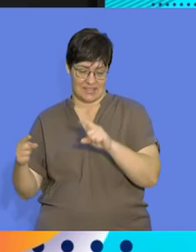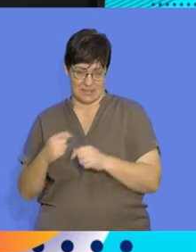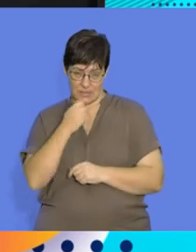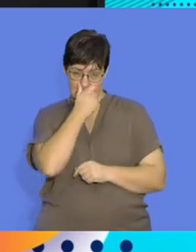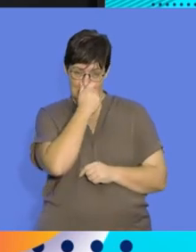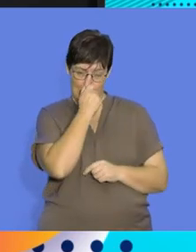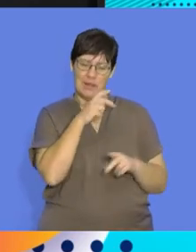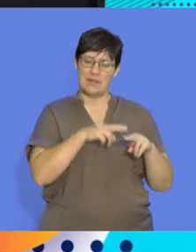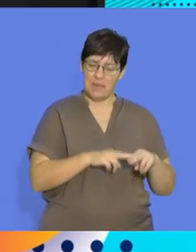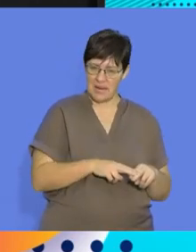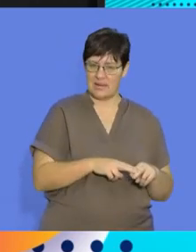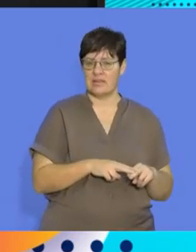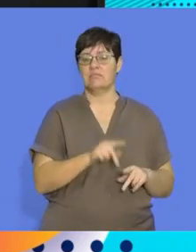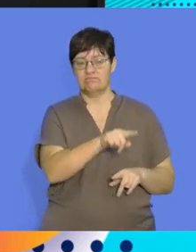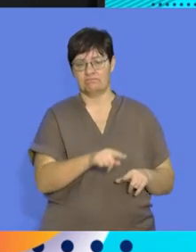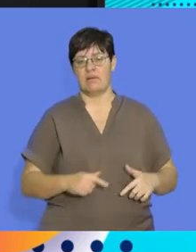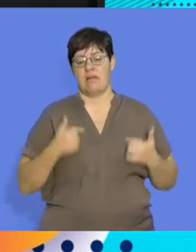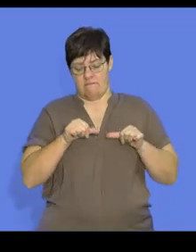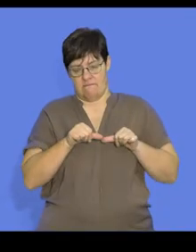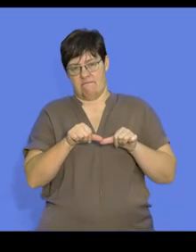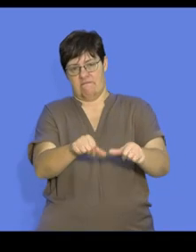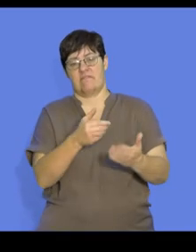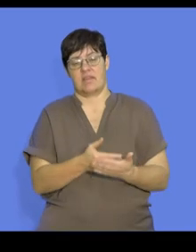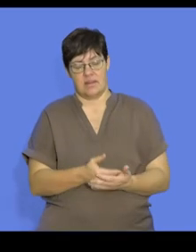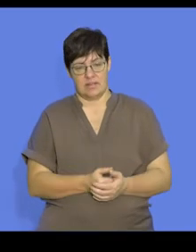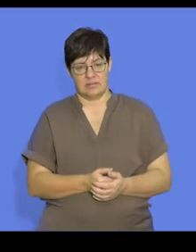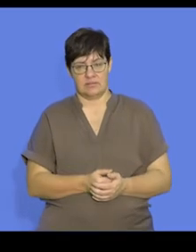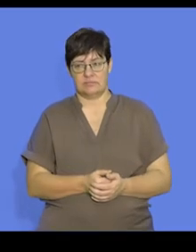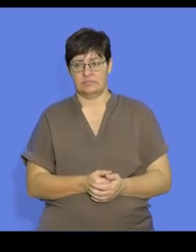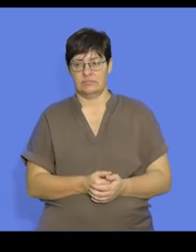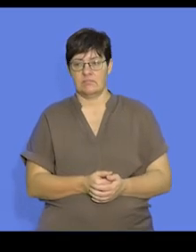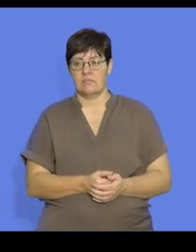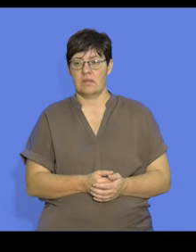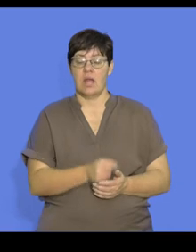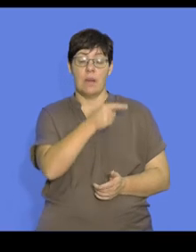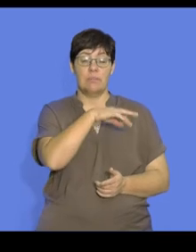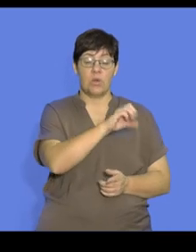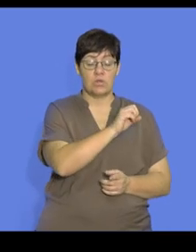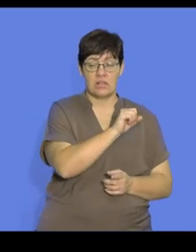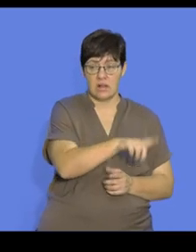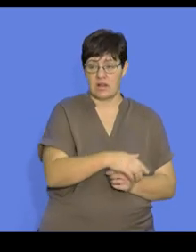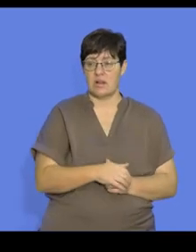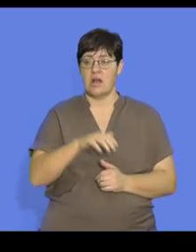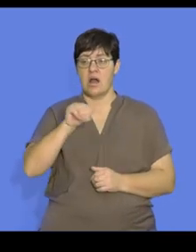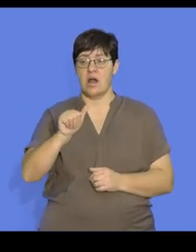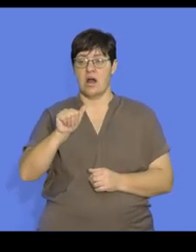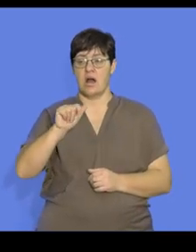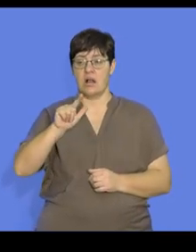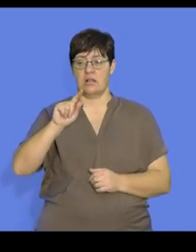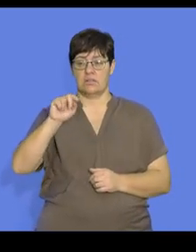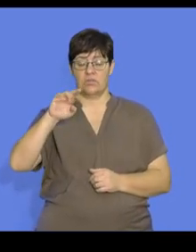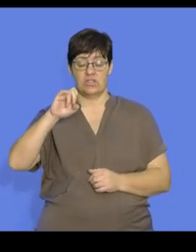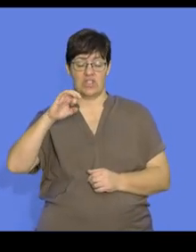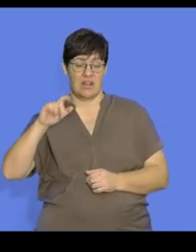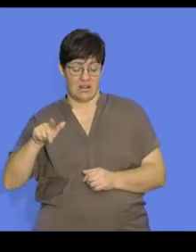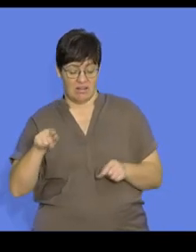species or animals surviving. So precocial and altricial are terms that describe the extent